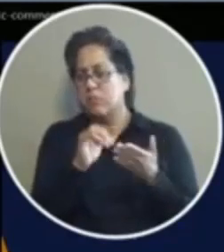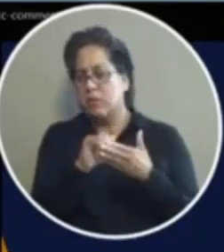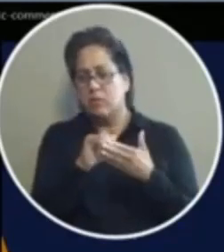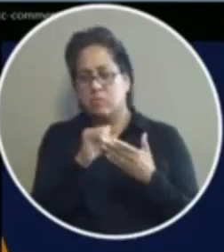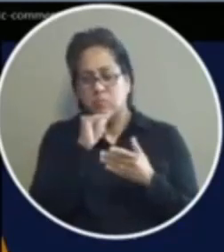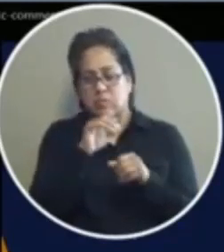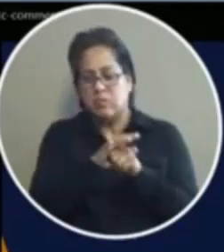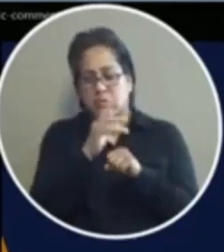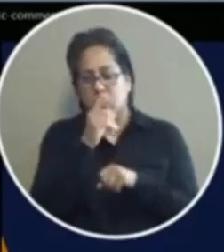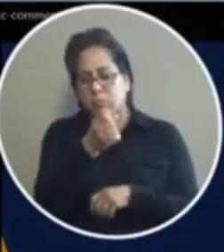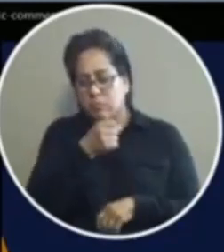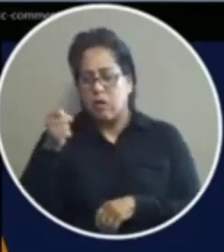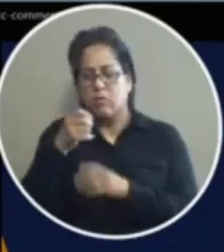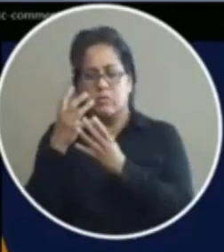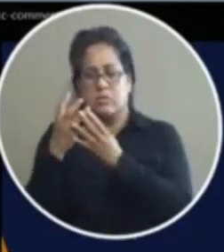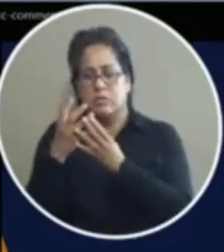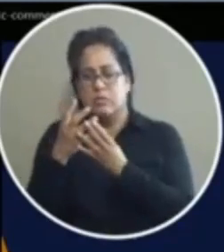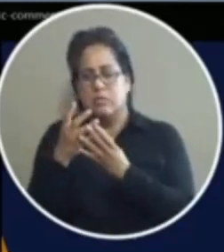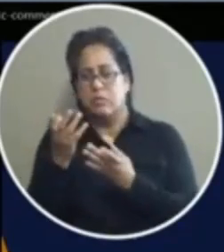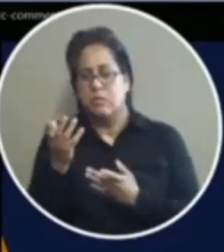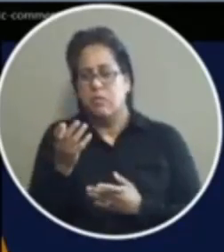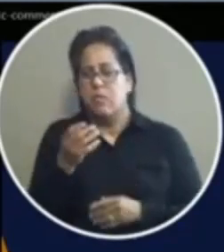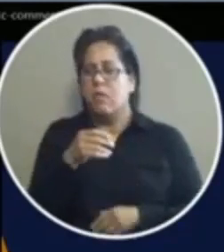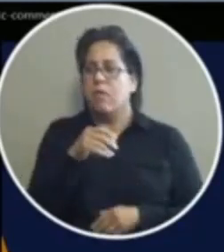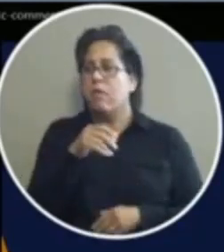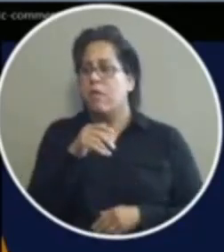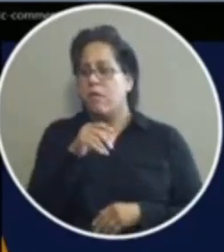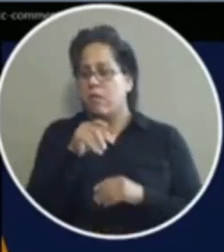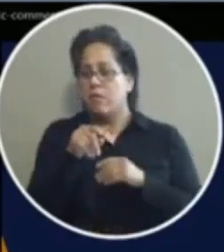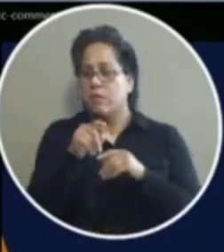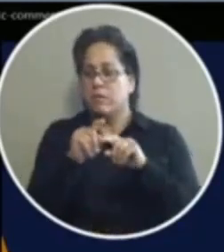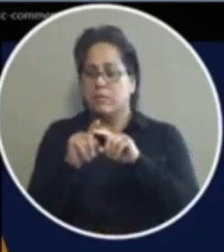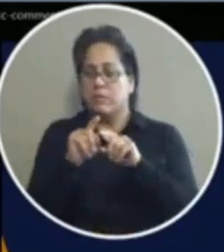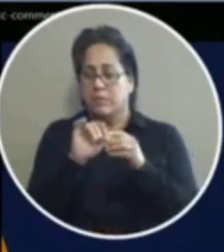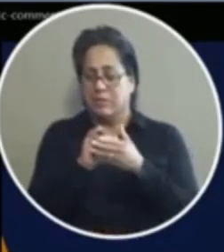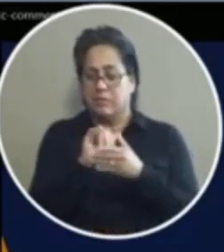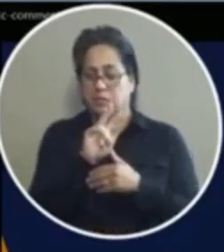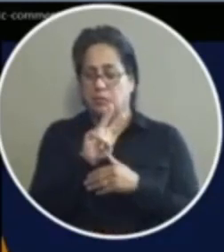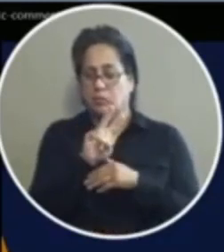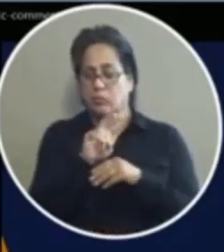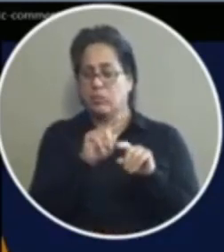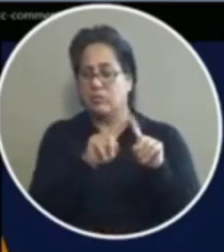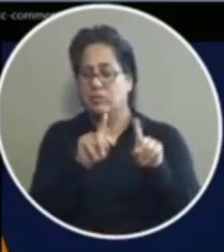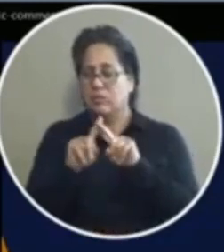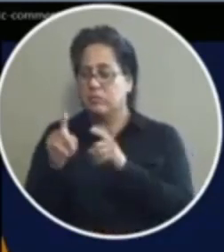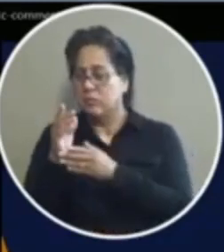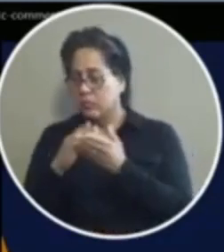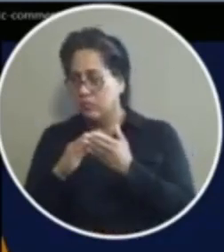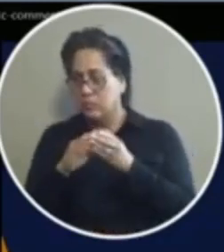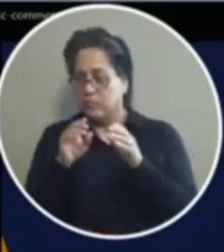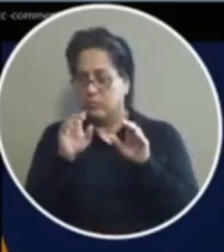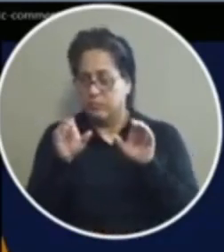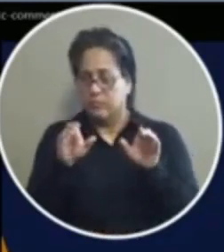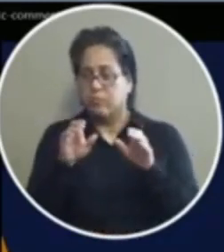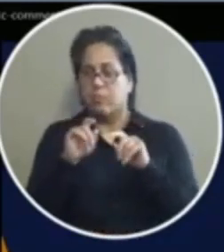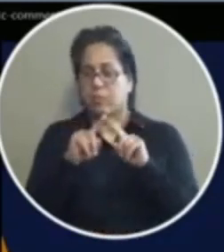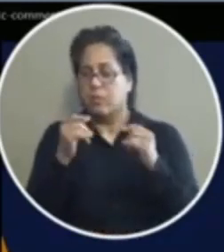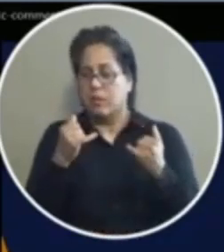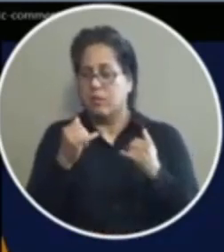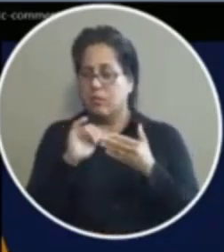to jail the disconnect between those two discretionary pieces couldn't be any wider